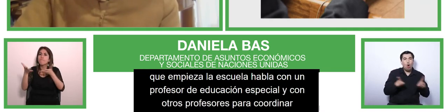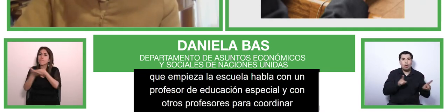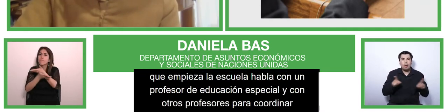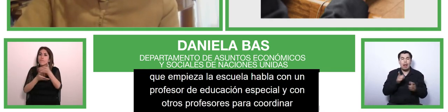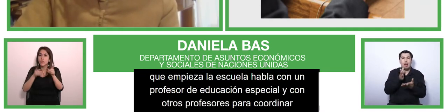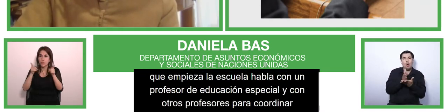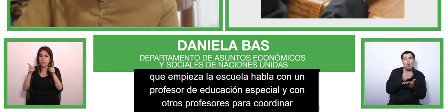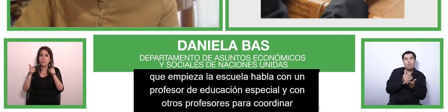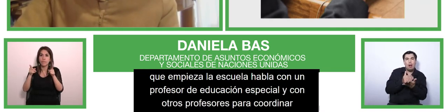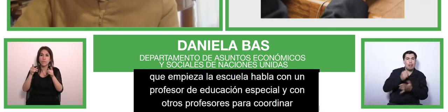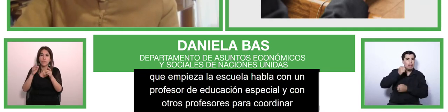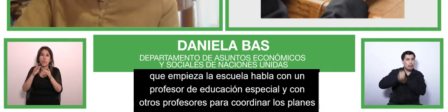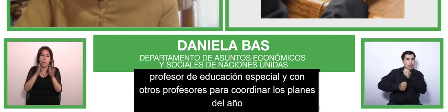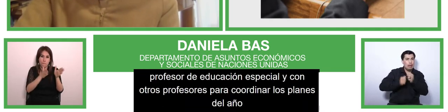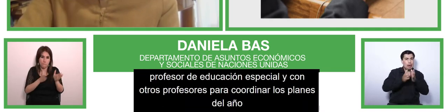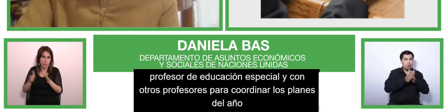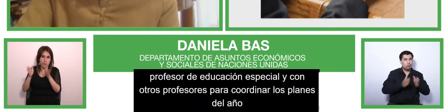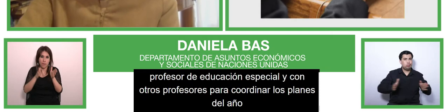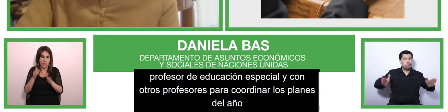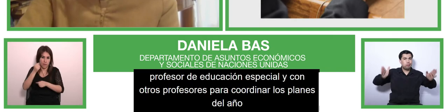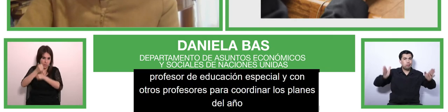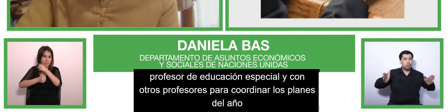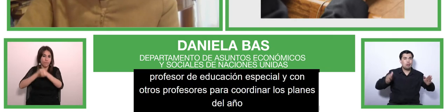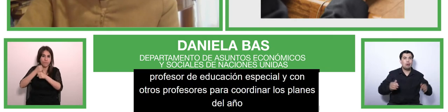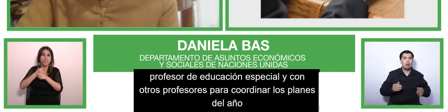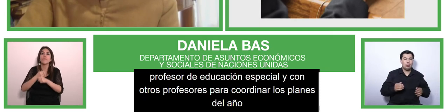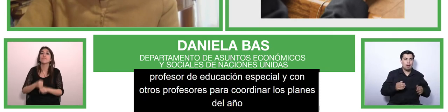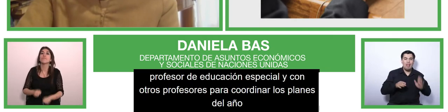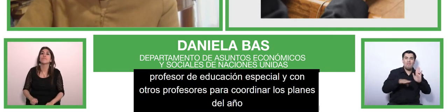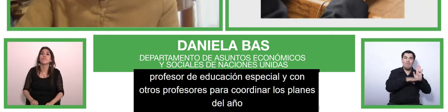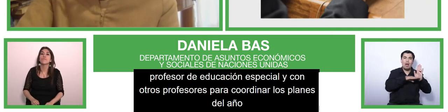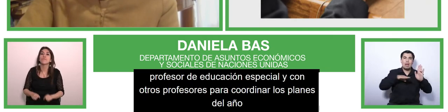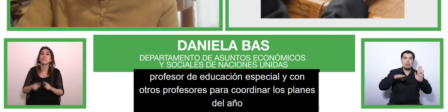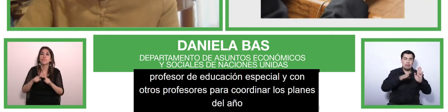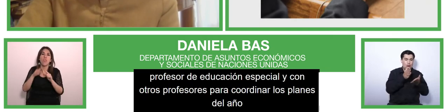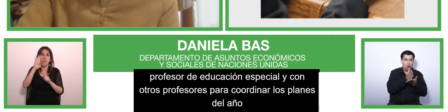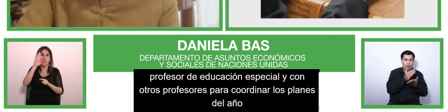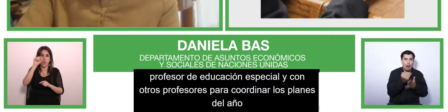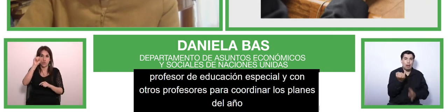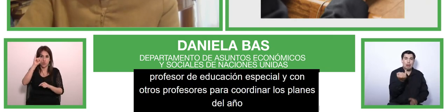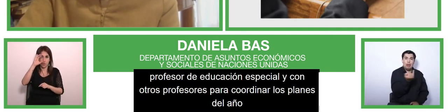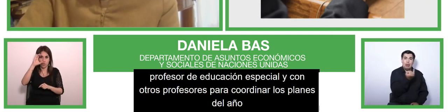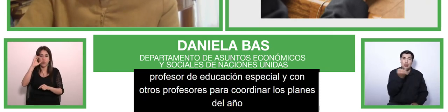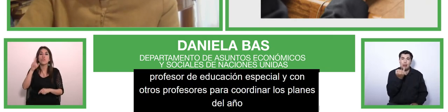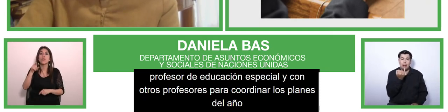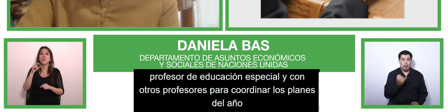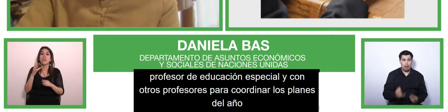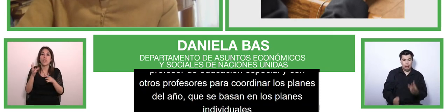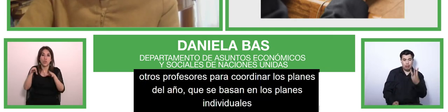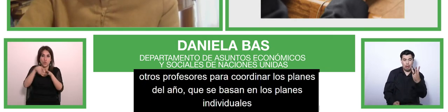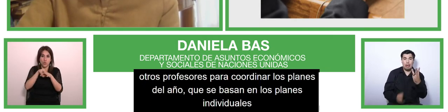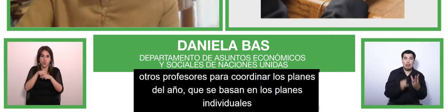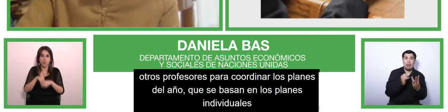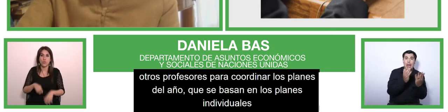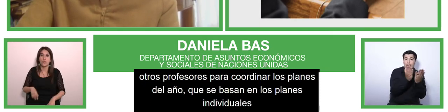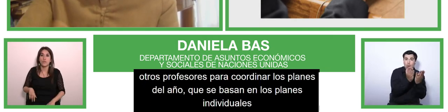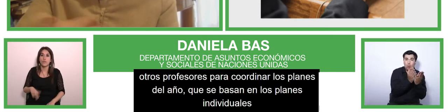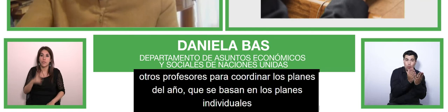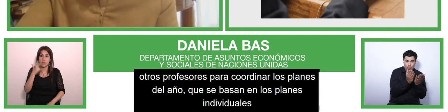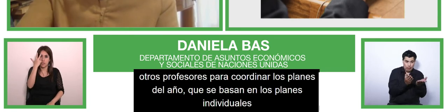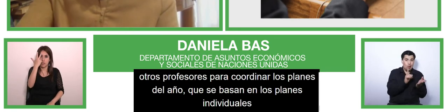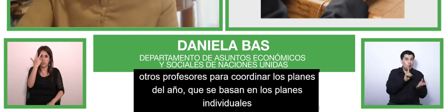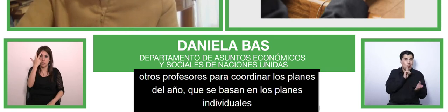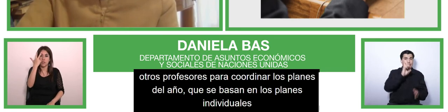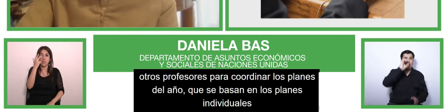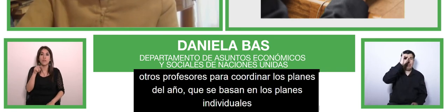individual education plan of the three students with disabilities who will be in her classroom as of